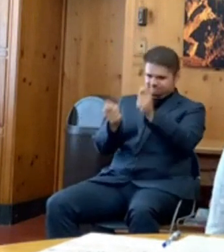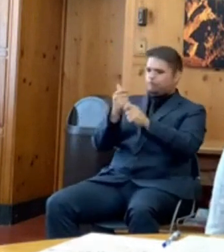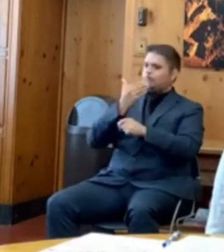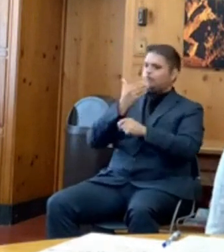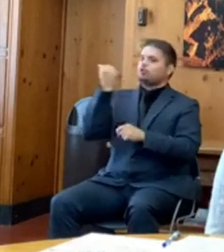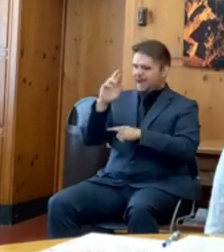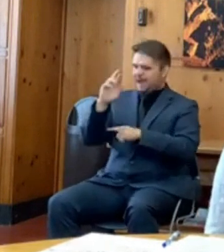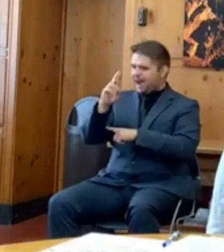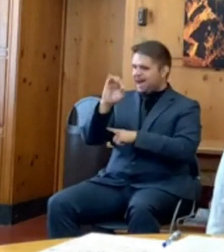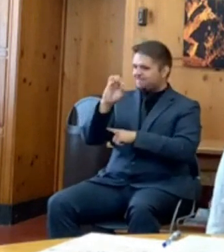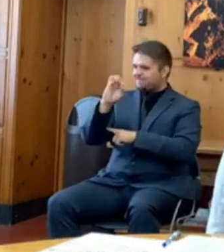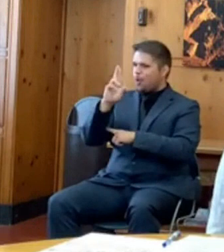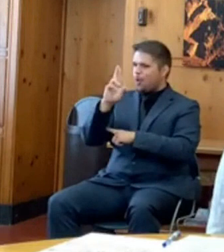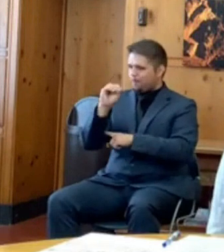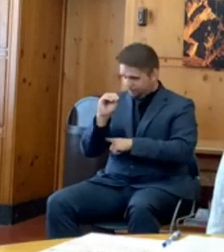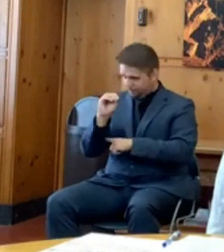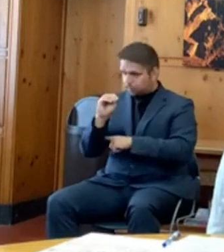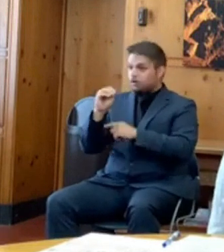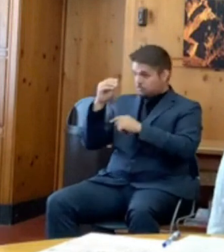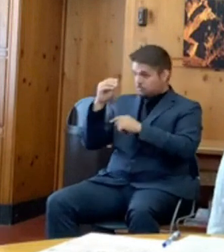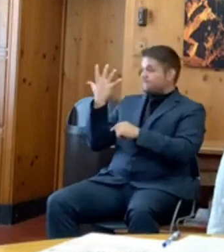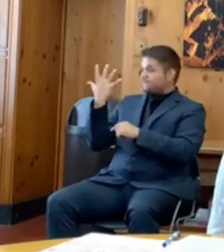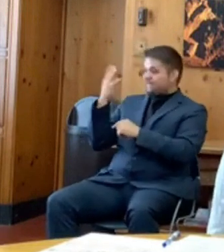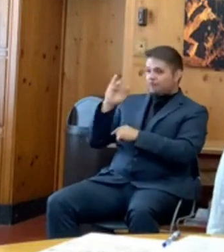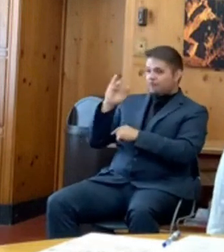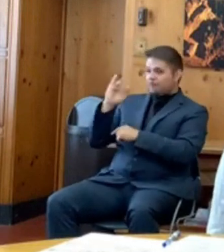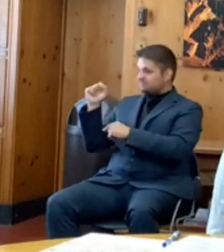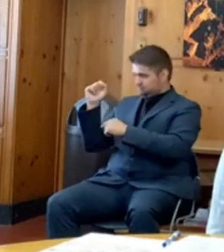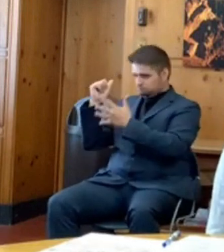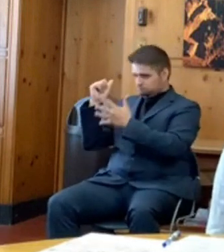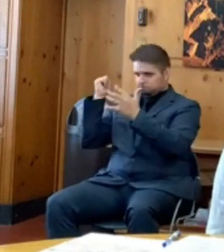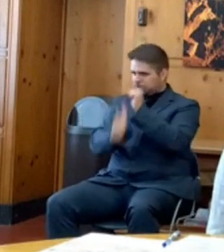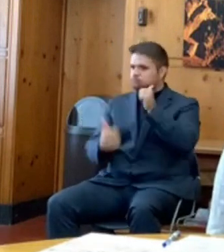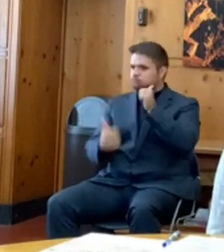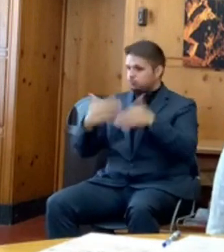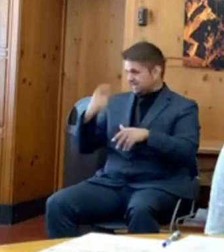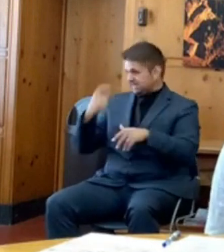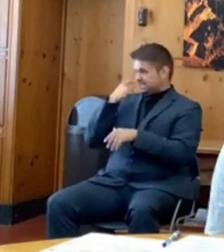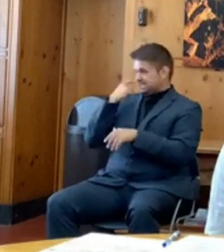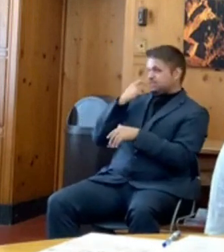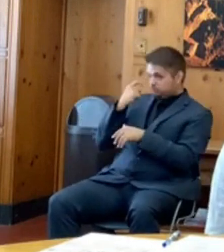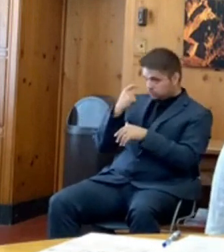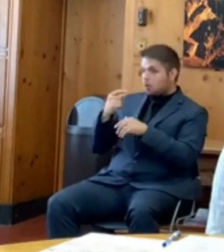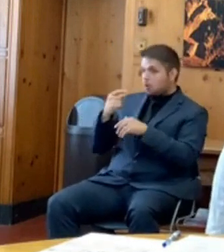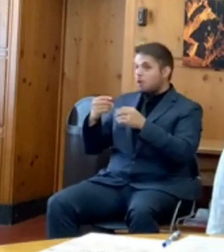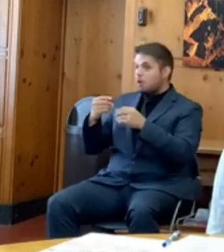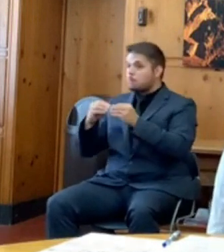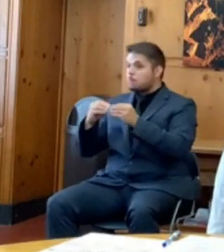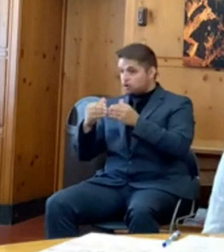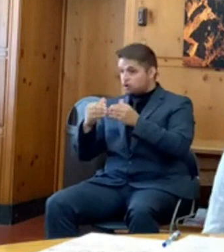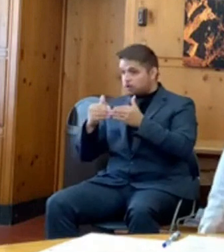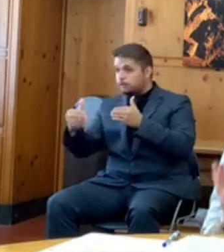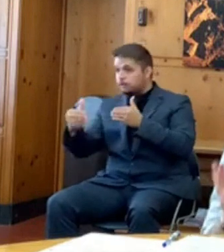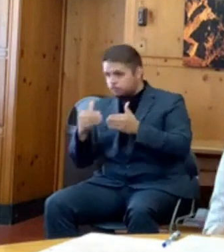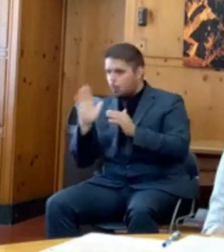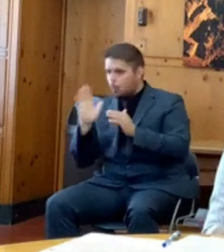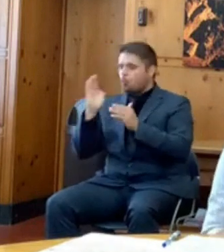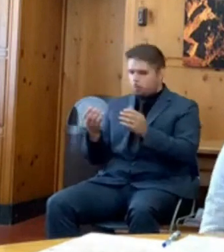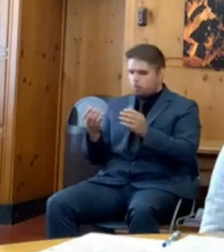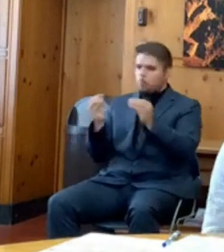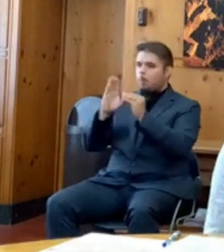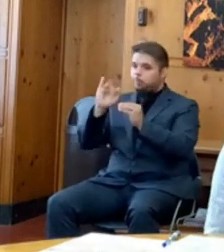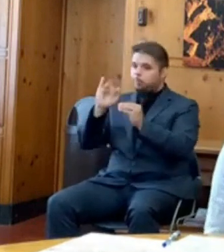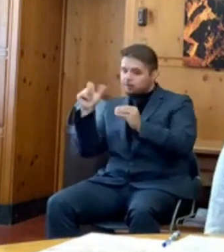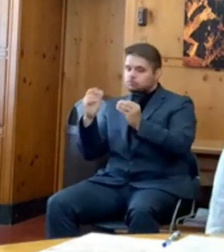session, and I hope additional action will come in the weeks and months ahead. Third,